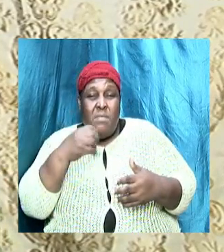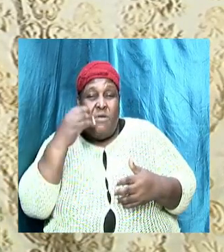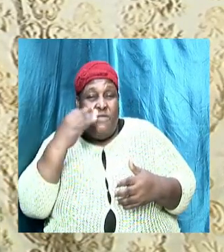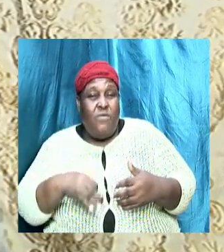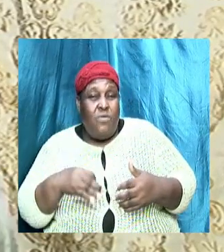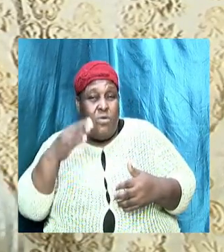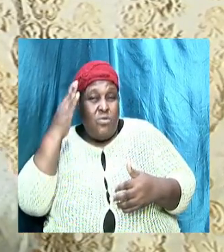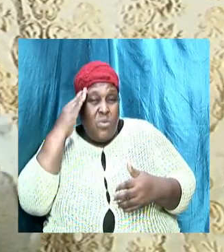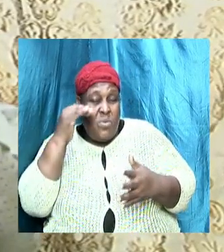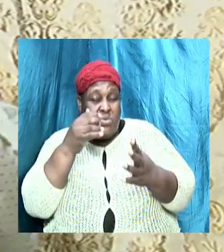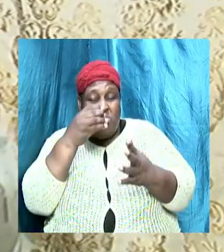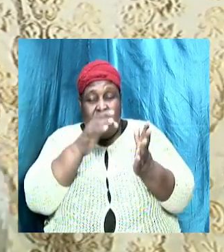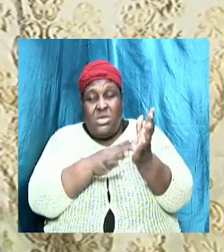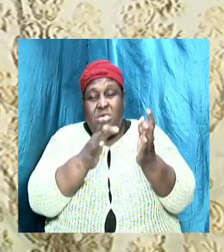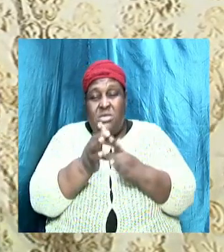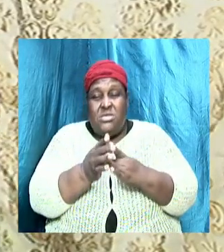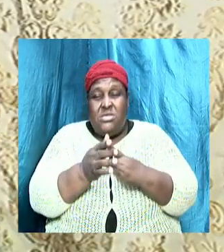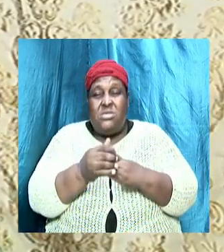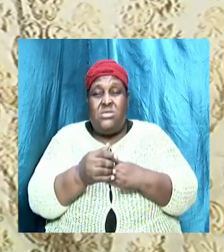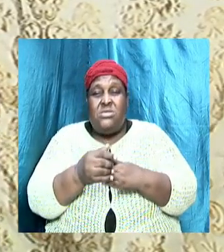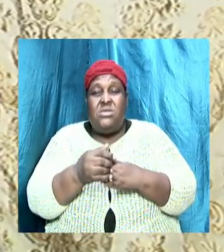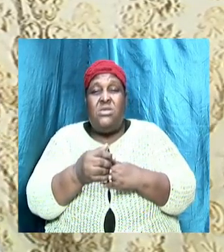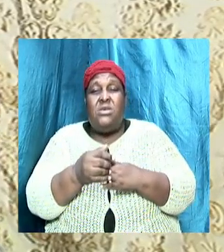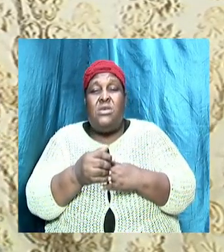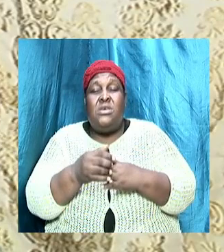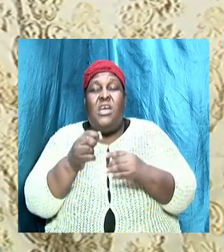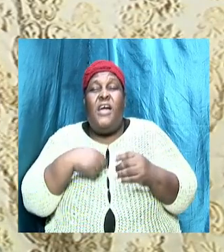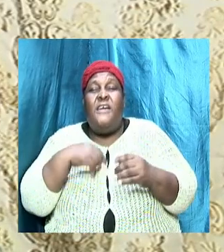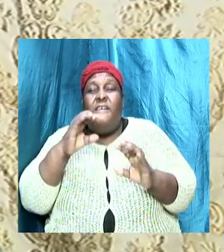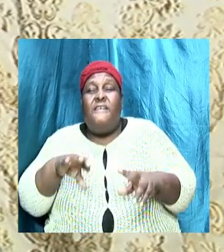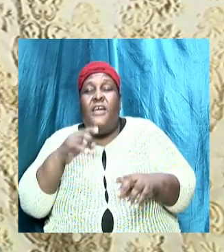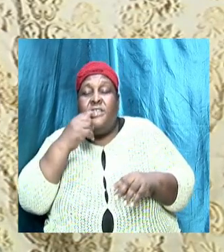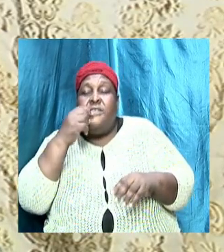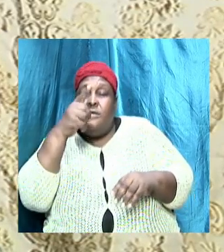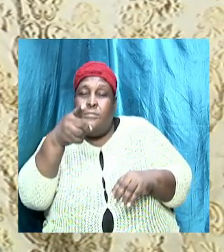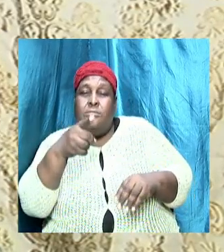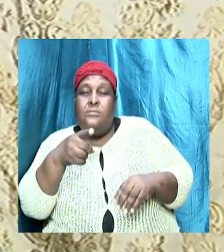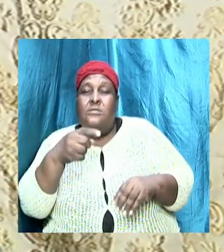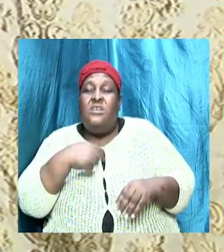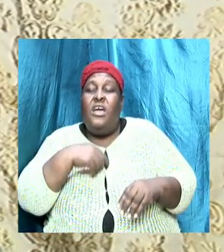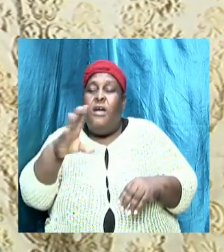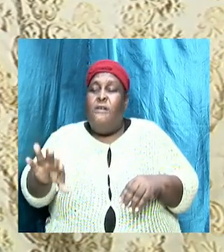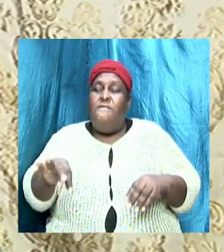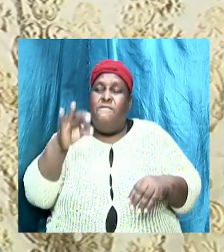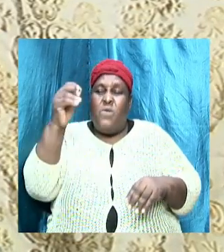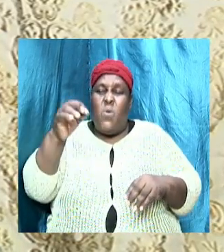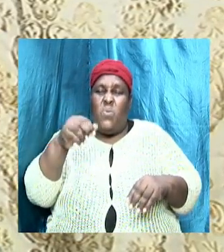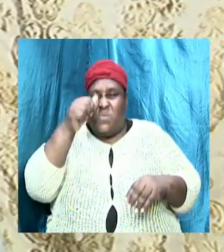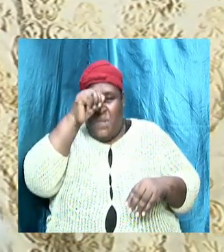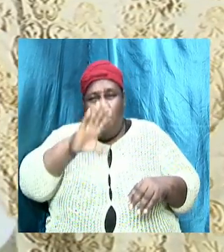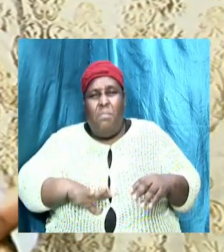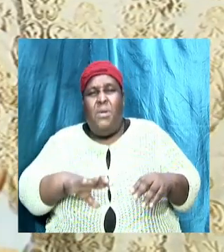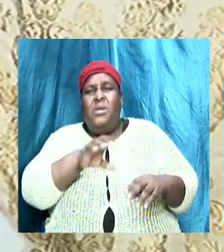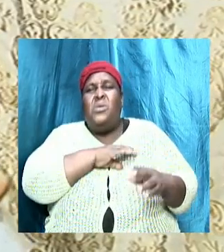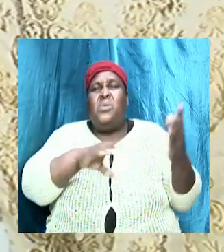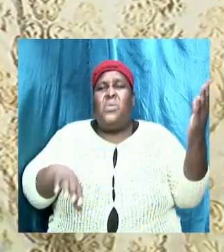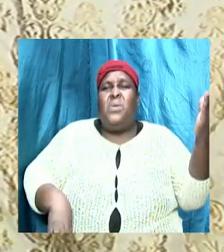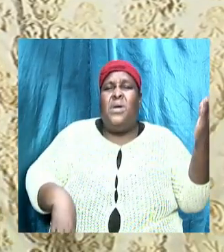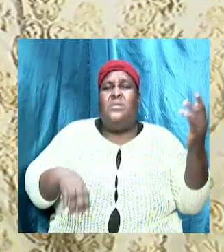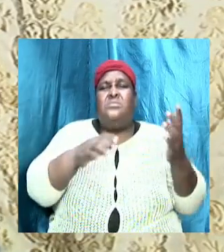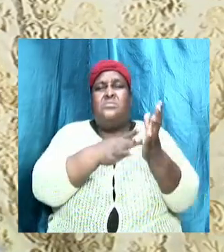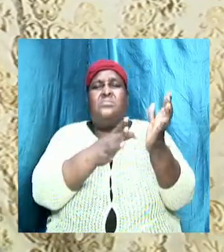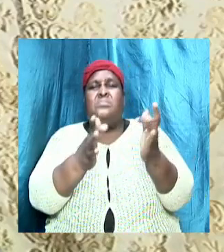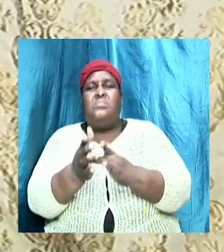telling you that I have found the man Christ Jesus let us look at Galatians and we say